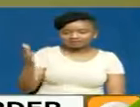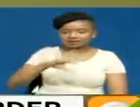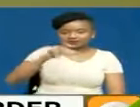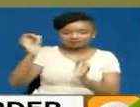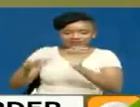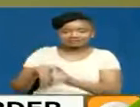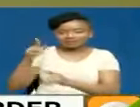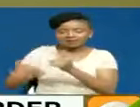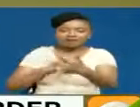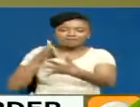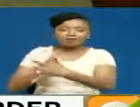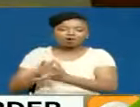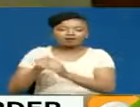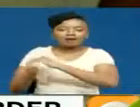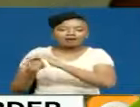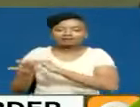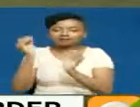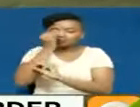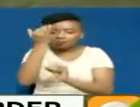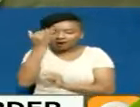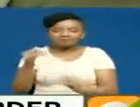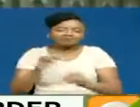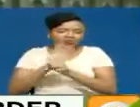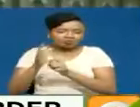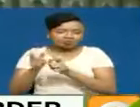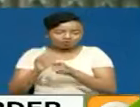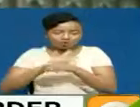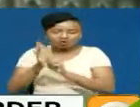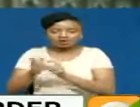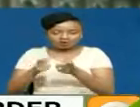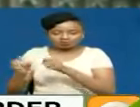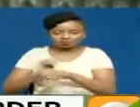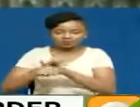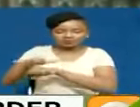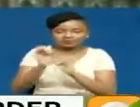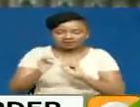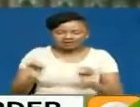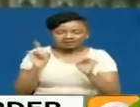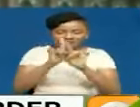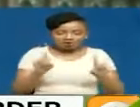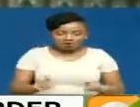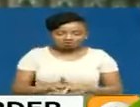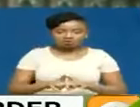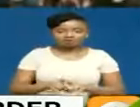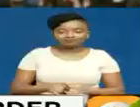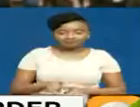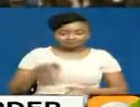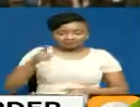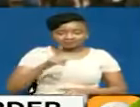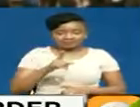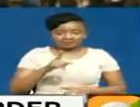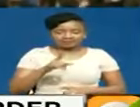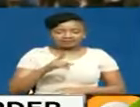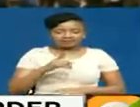the next three weeks cease as a measure to contain the spread of the virus. The decision coming just a day after the county's Interfit